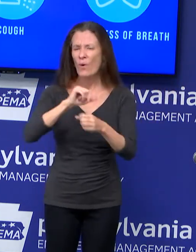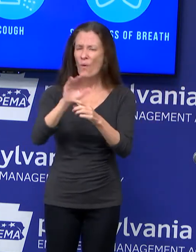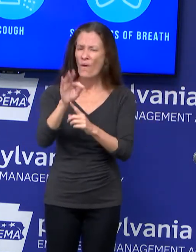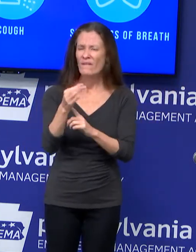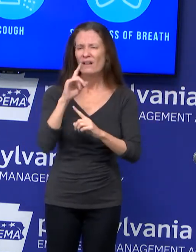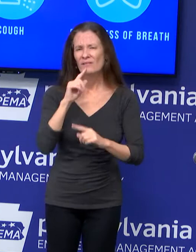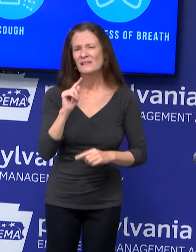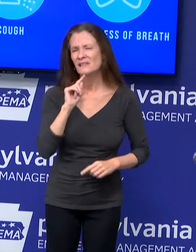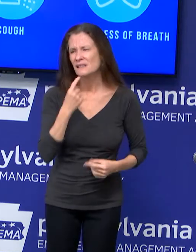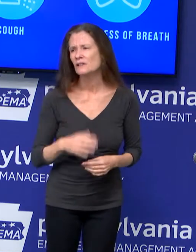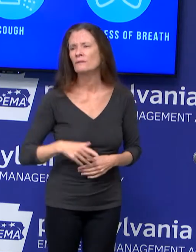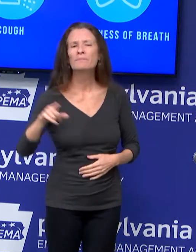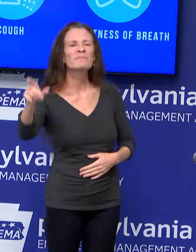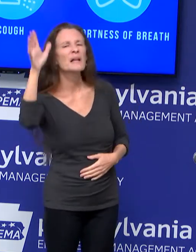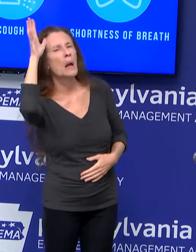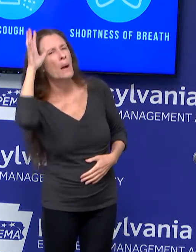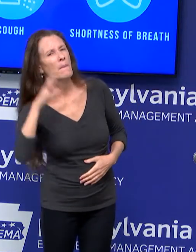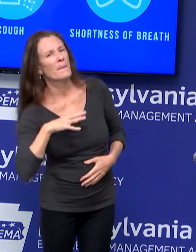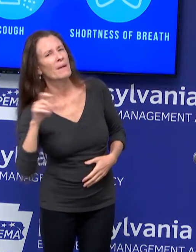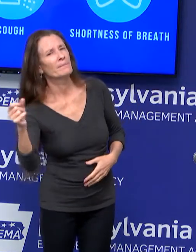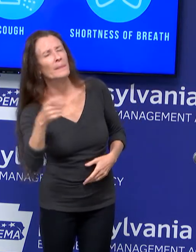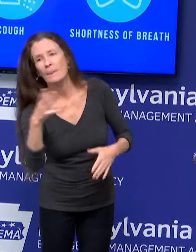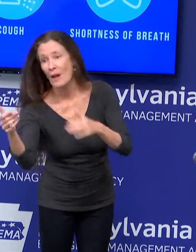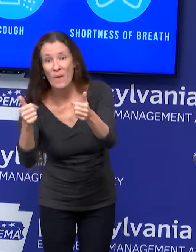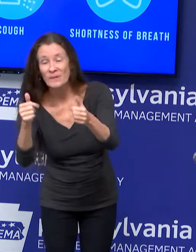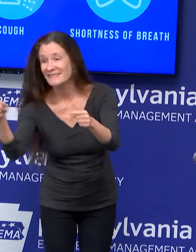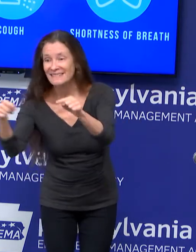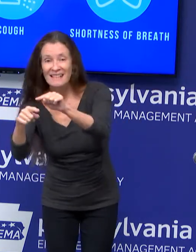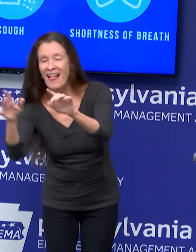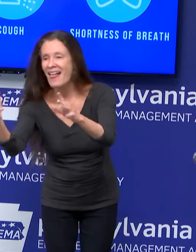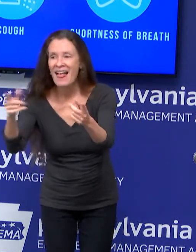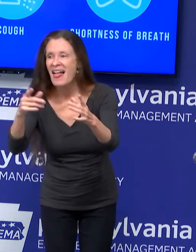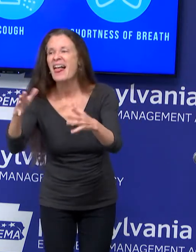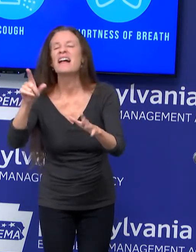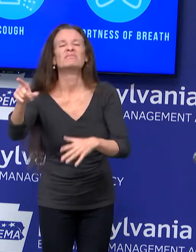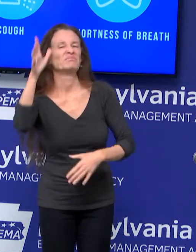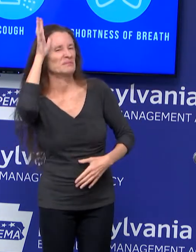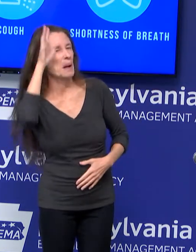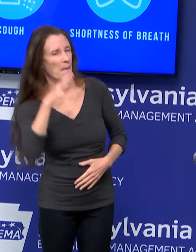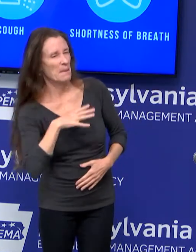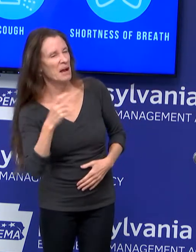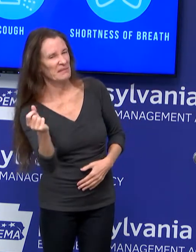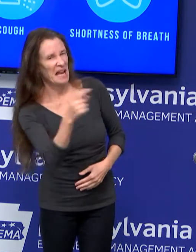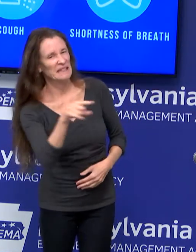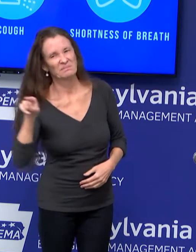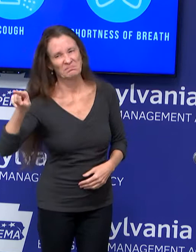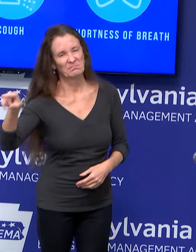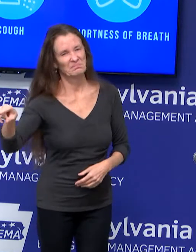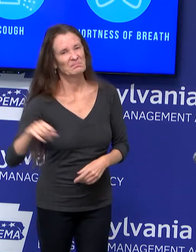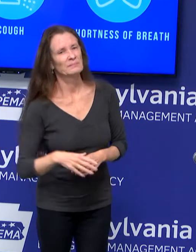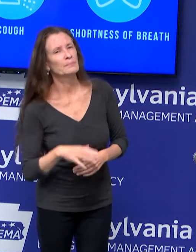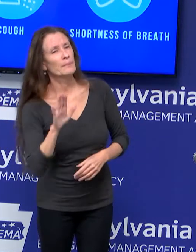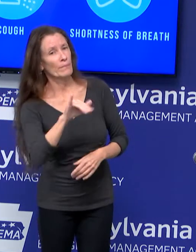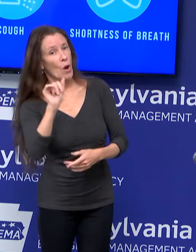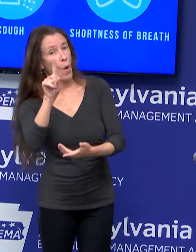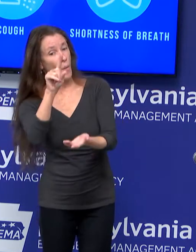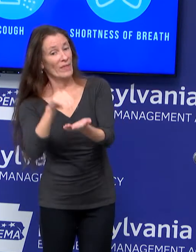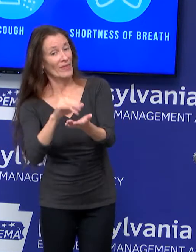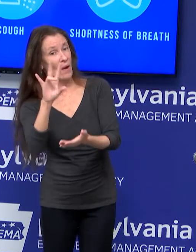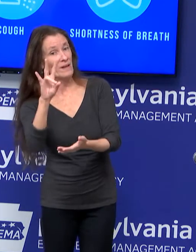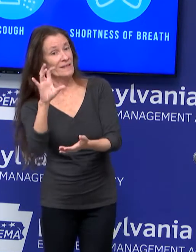Yes. I didn't call on you first. I'm sorry. Okay. The 7,800 hospitalizations, again,